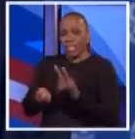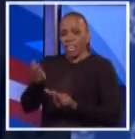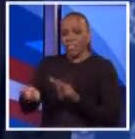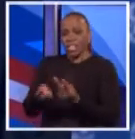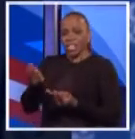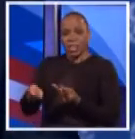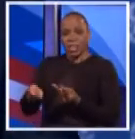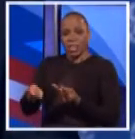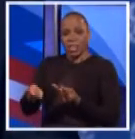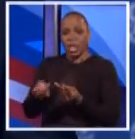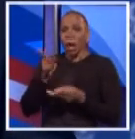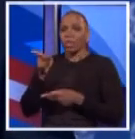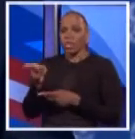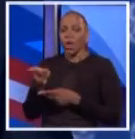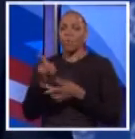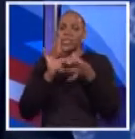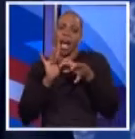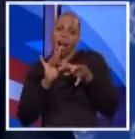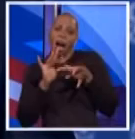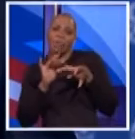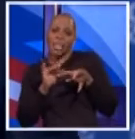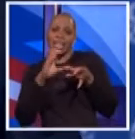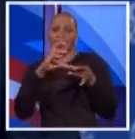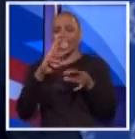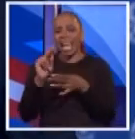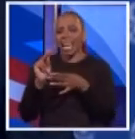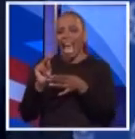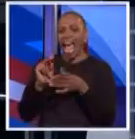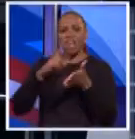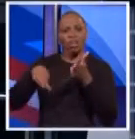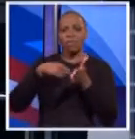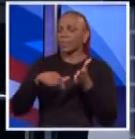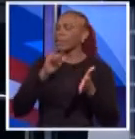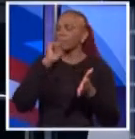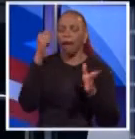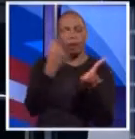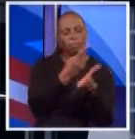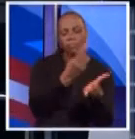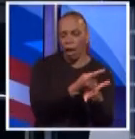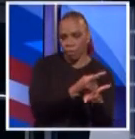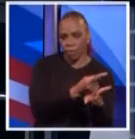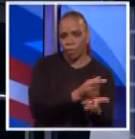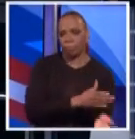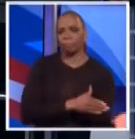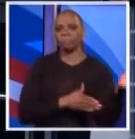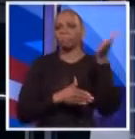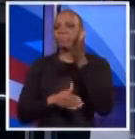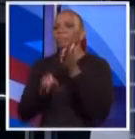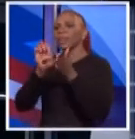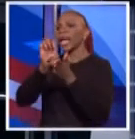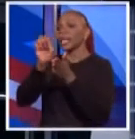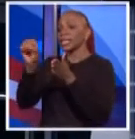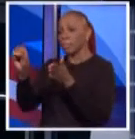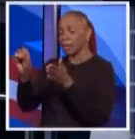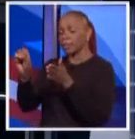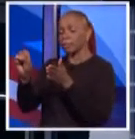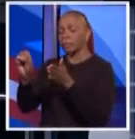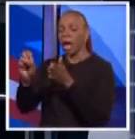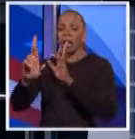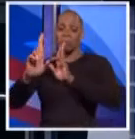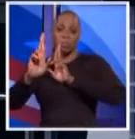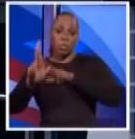commentator on CNN, criticizing the work we were doing. That's not right. Look, let me just say this, Scott.